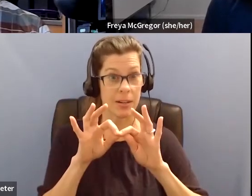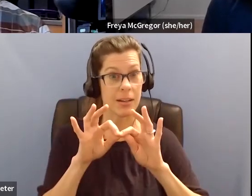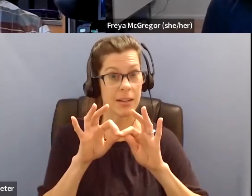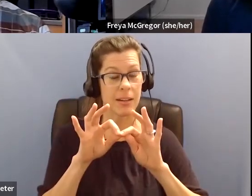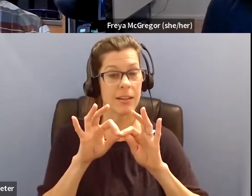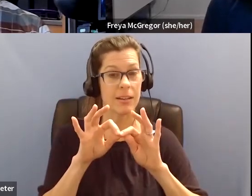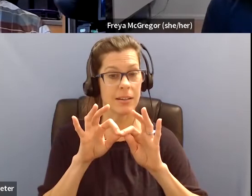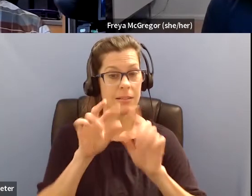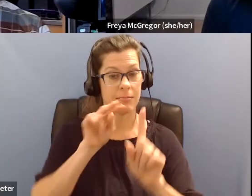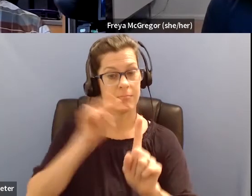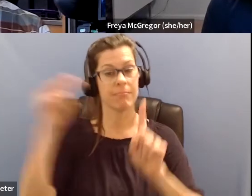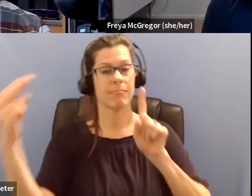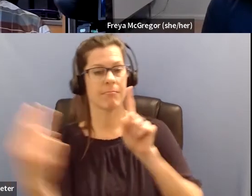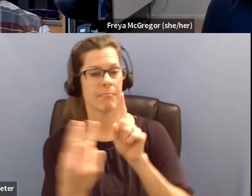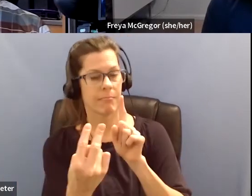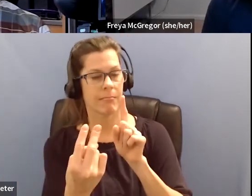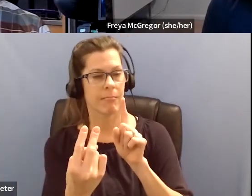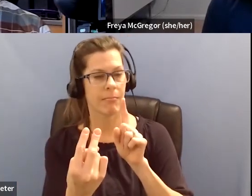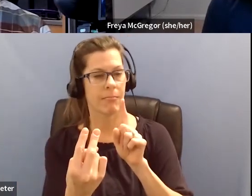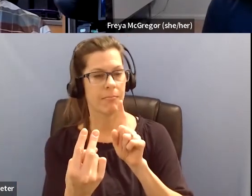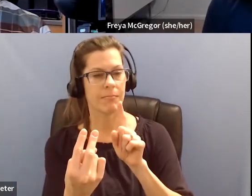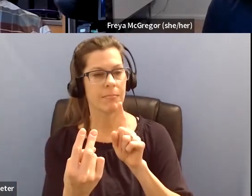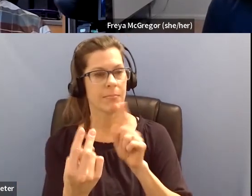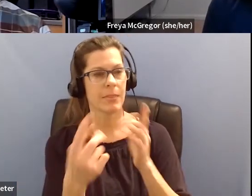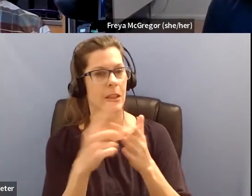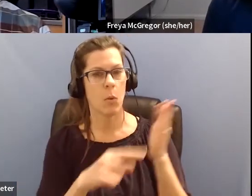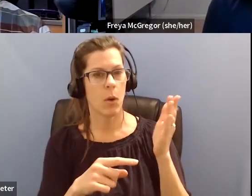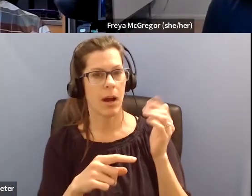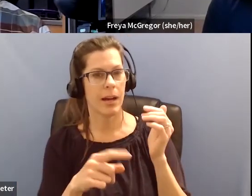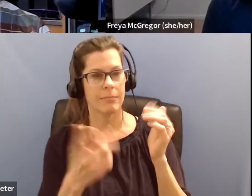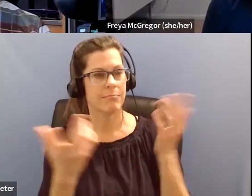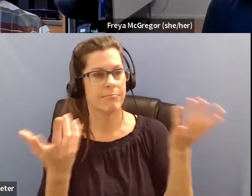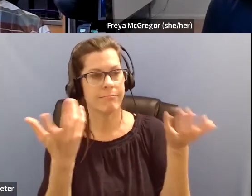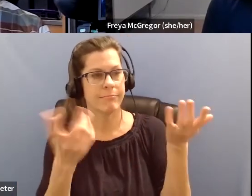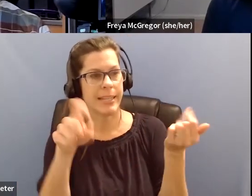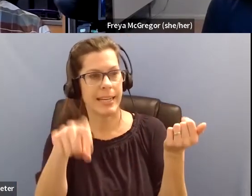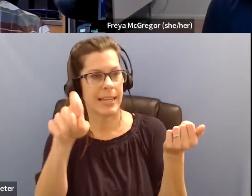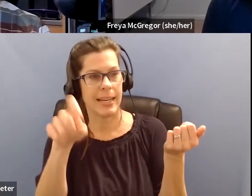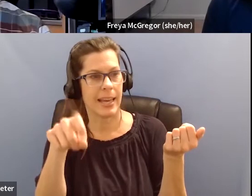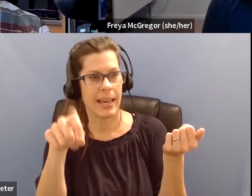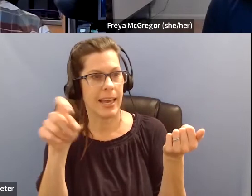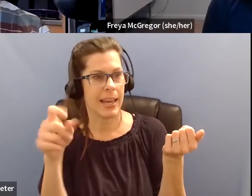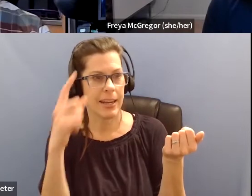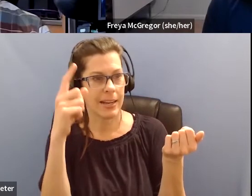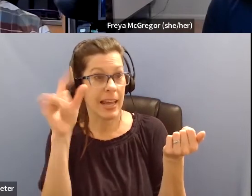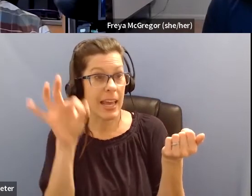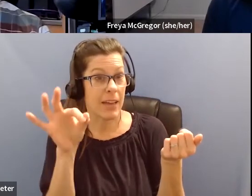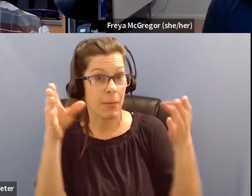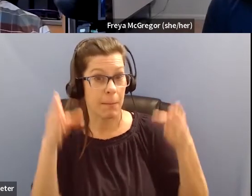the requirements of a birder that